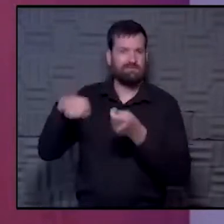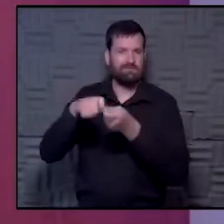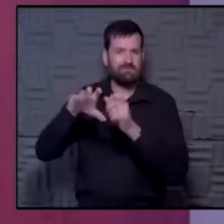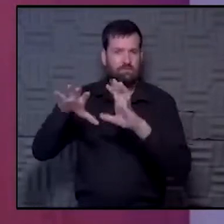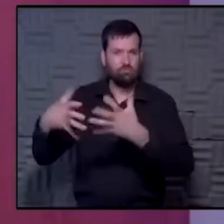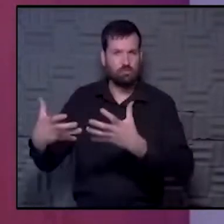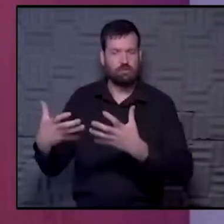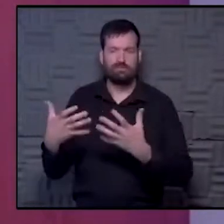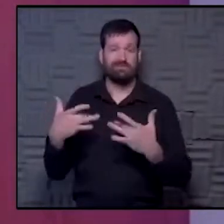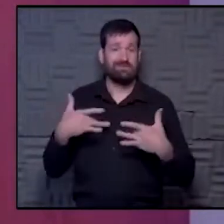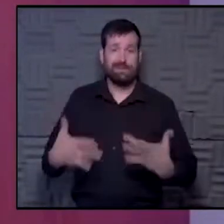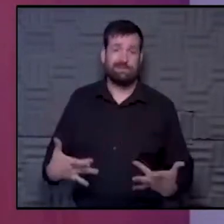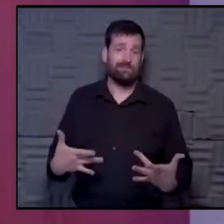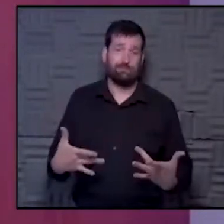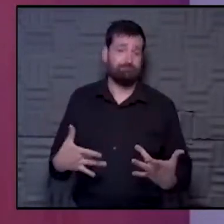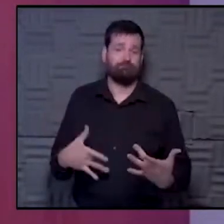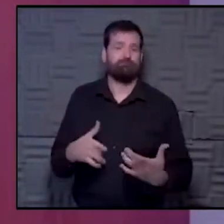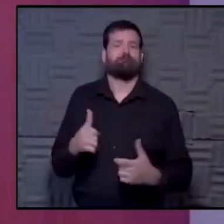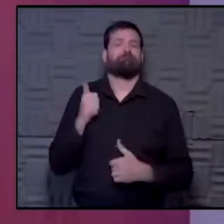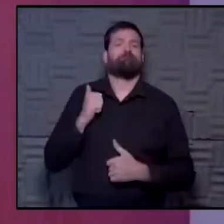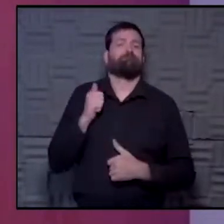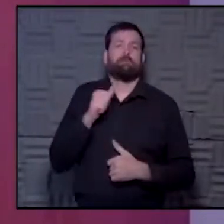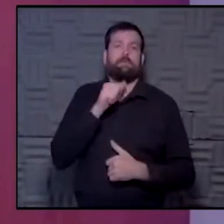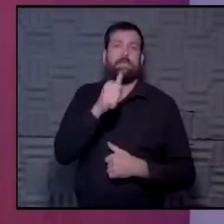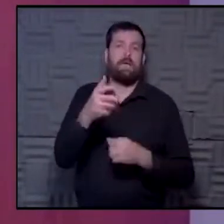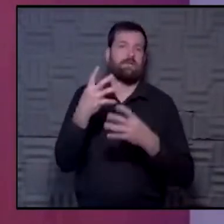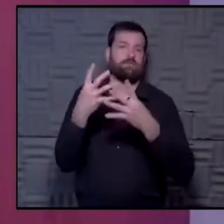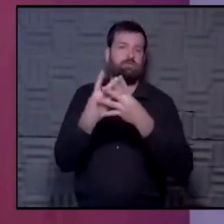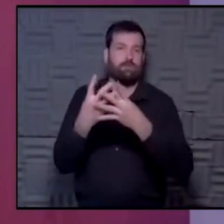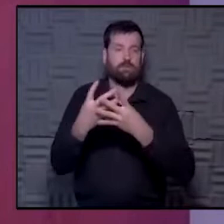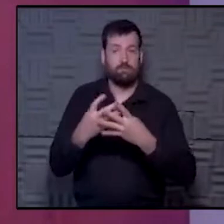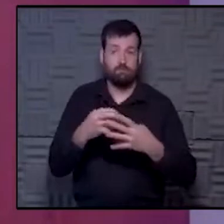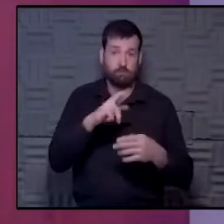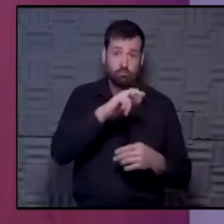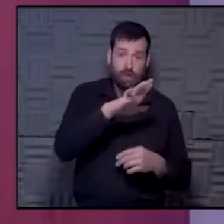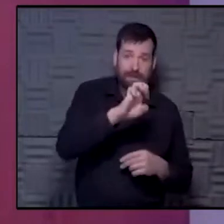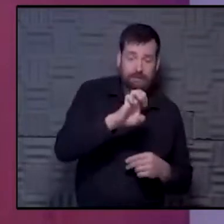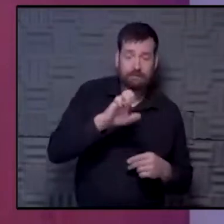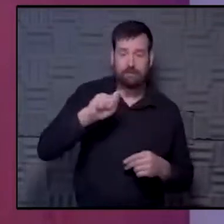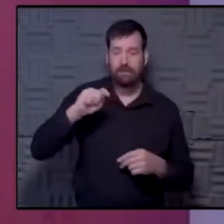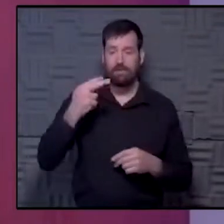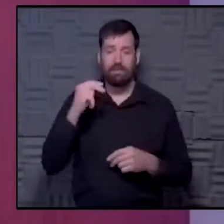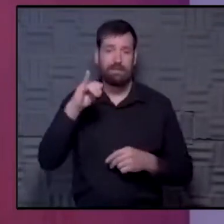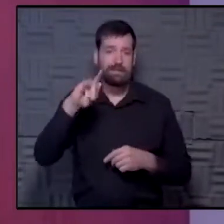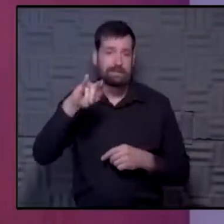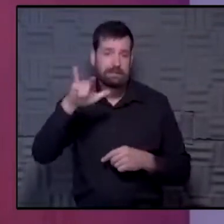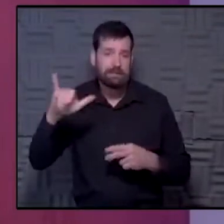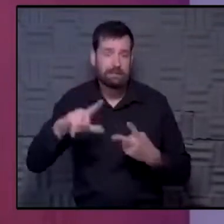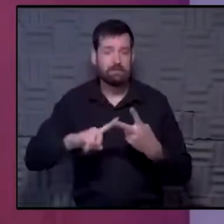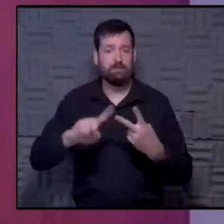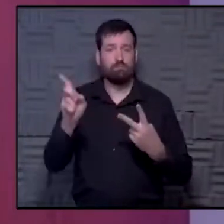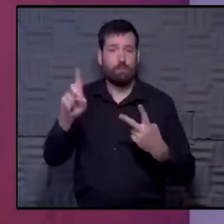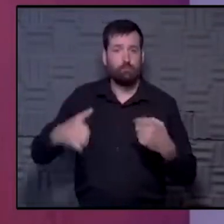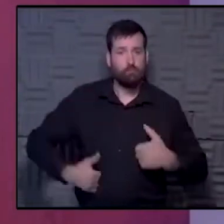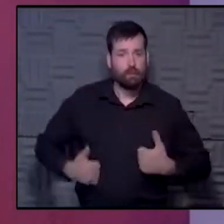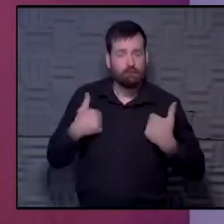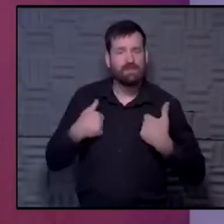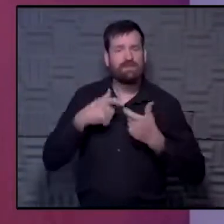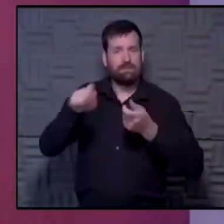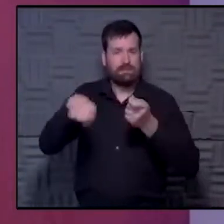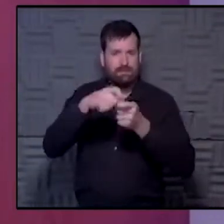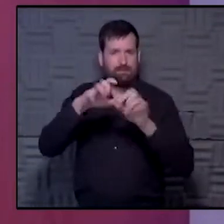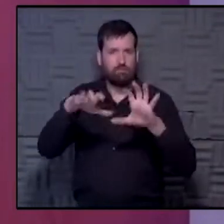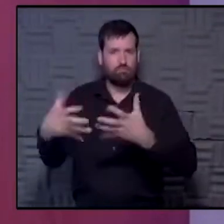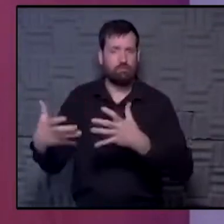were less likely to get cancer screening. And so that related to race, ethnicity, where people lived. And so certain groups of individuals